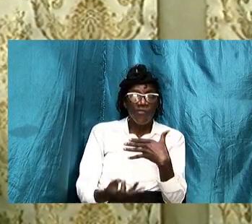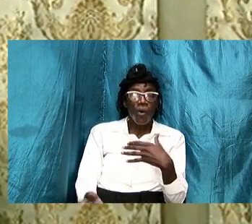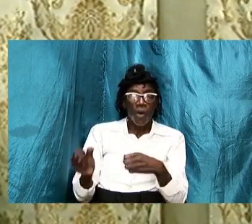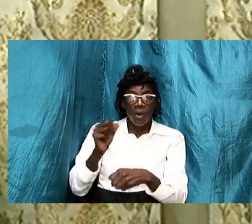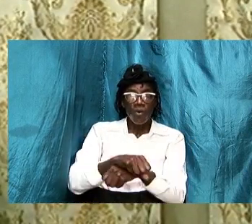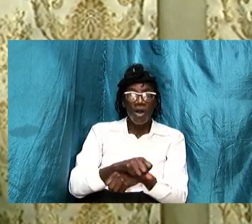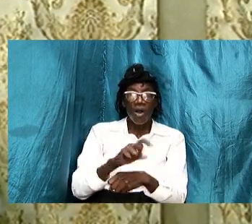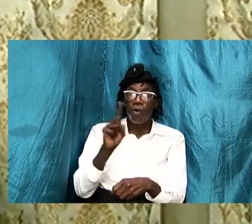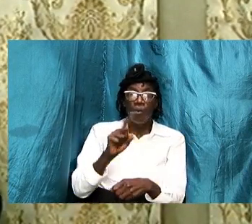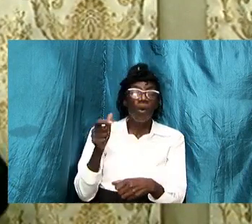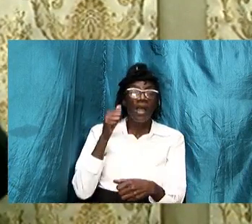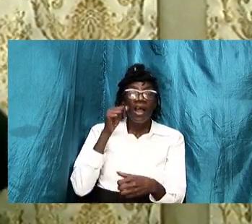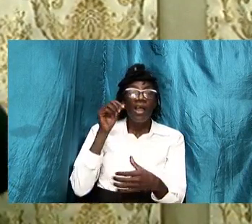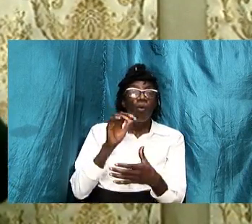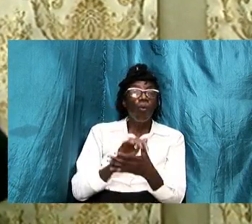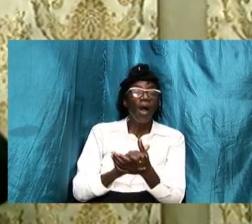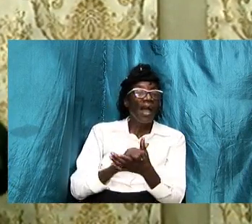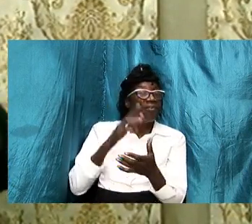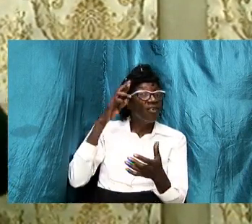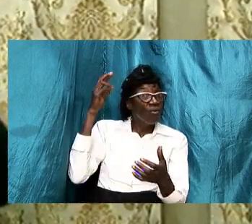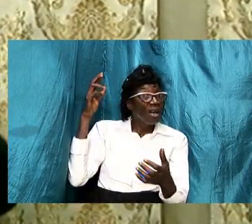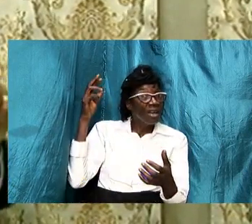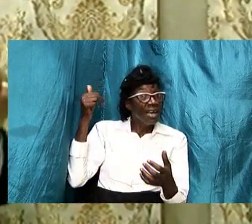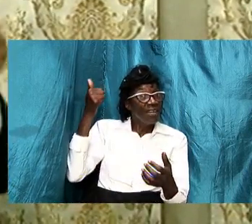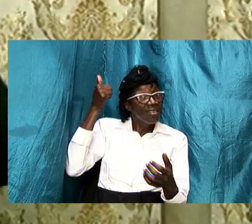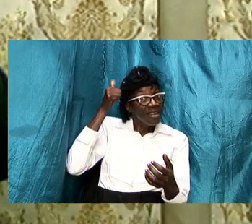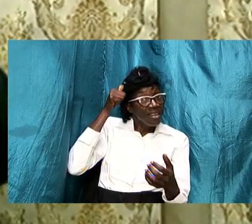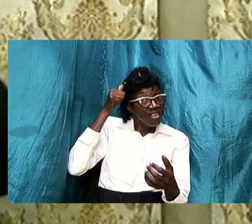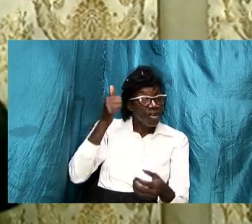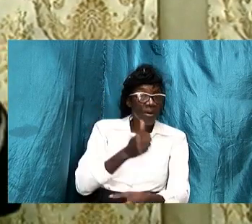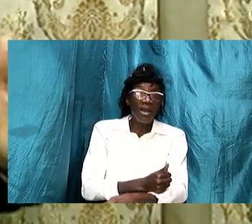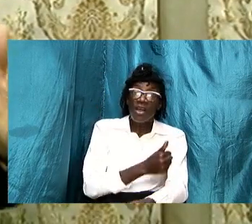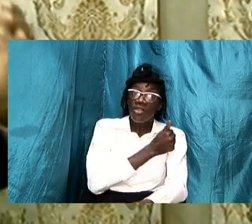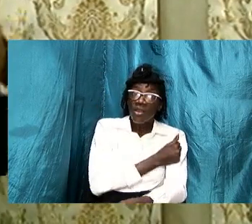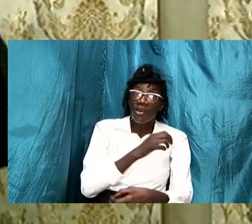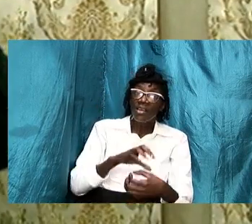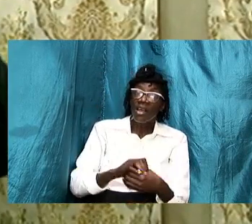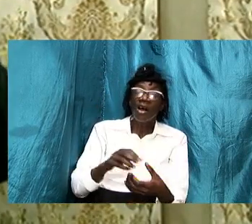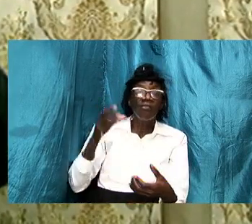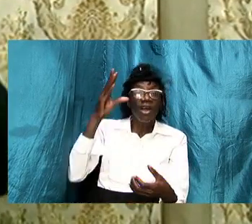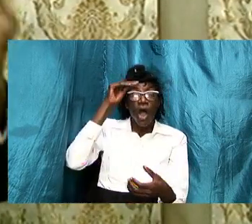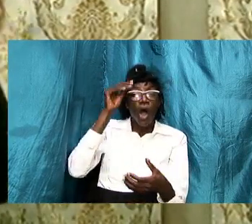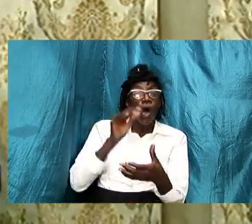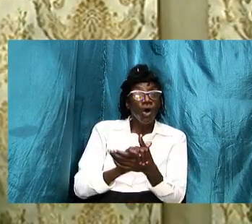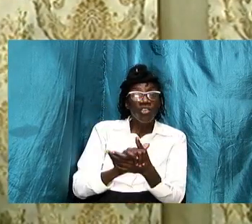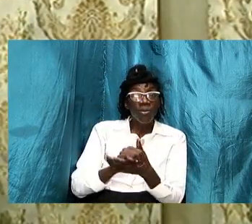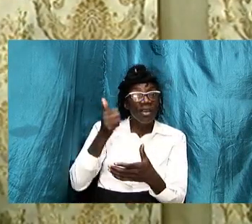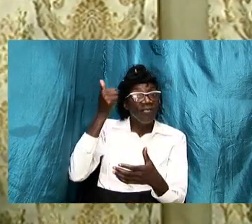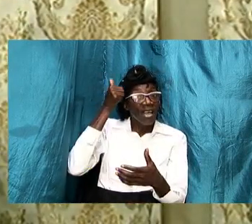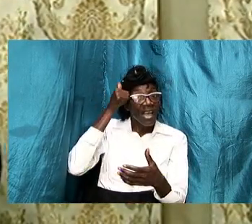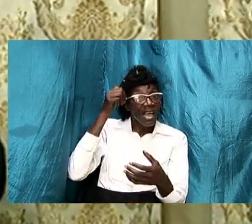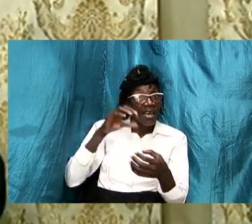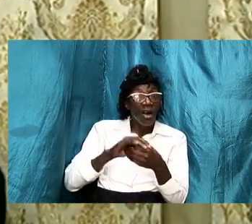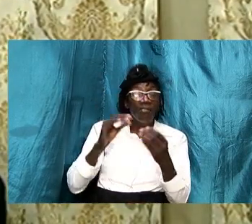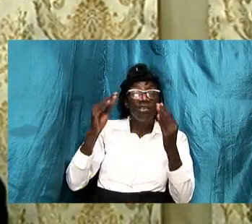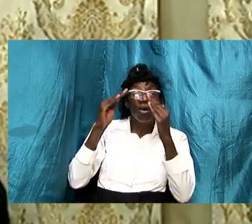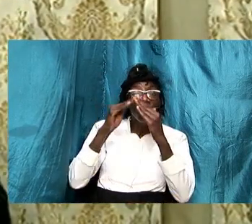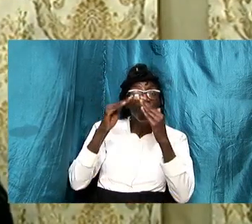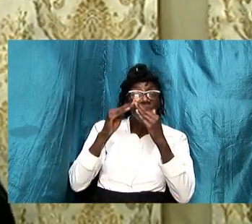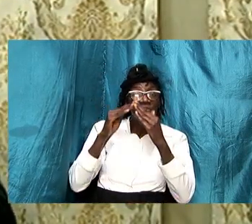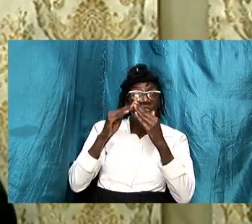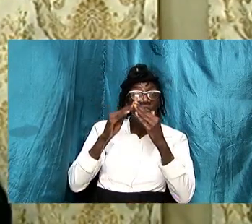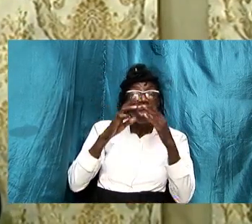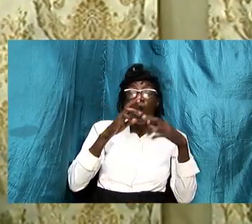recognize the due headship and authority of the husband as the head of the house in